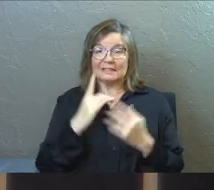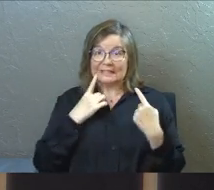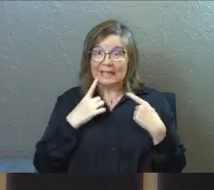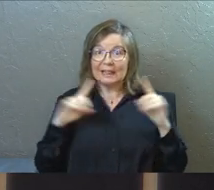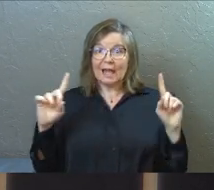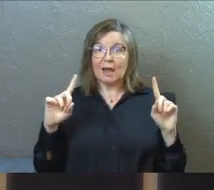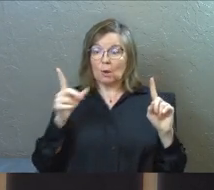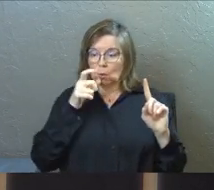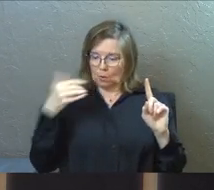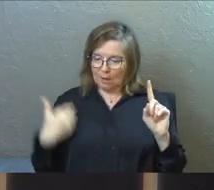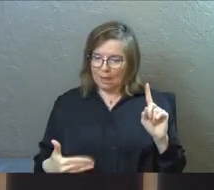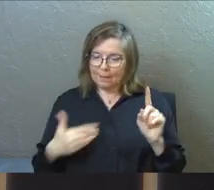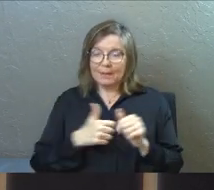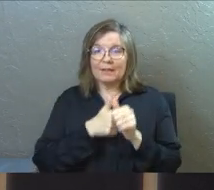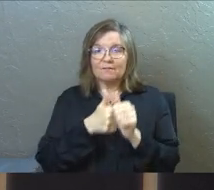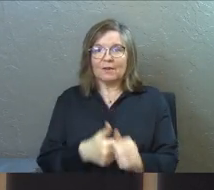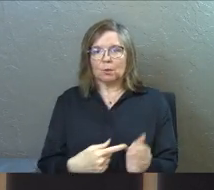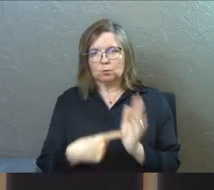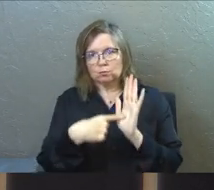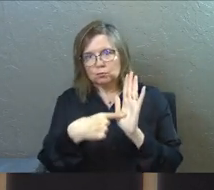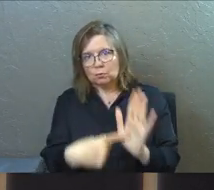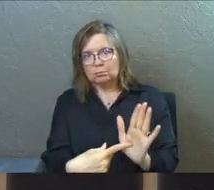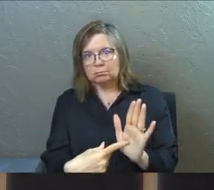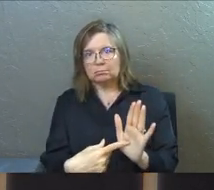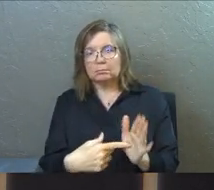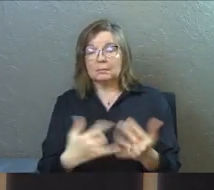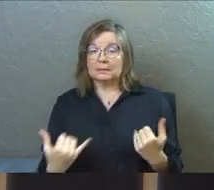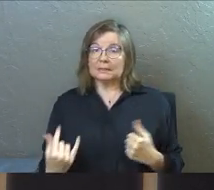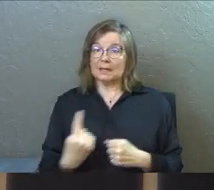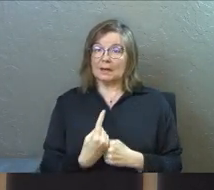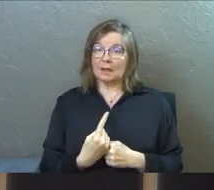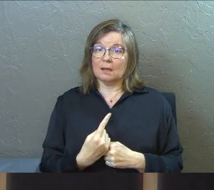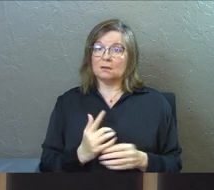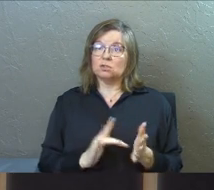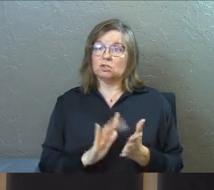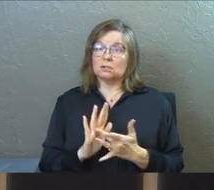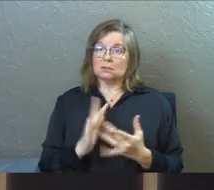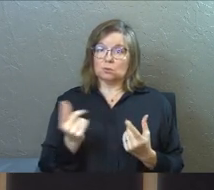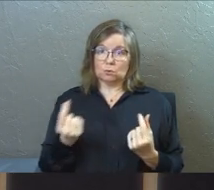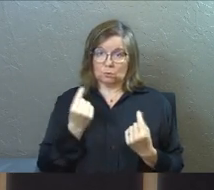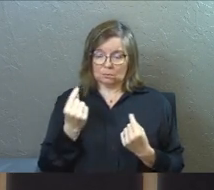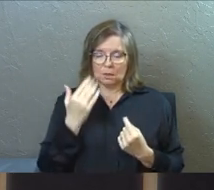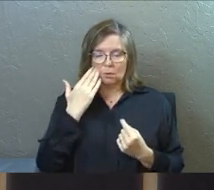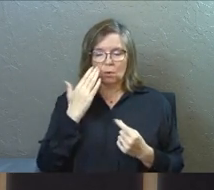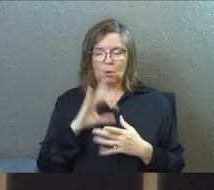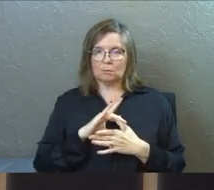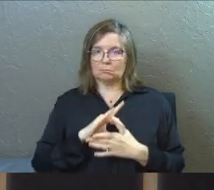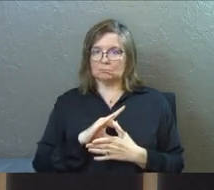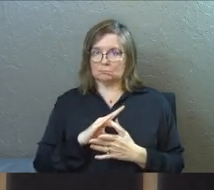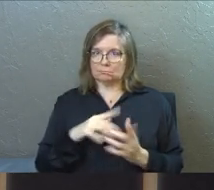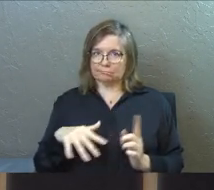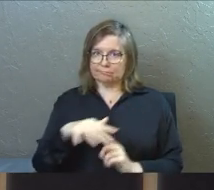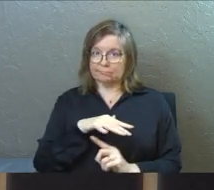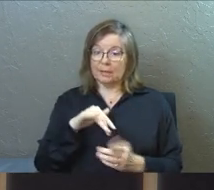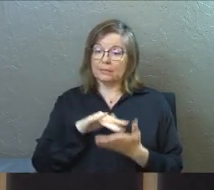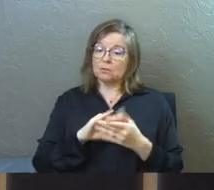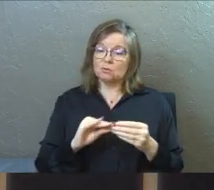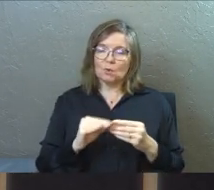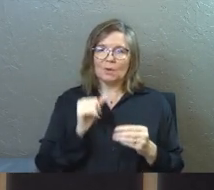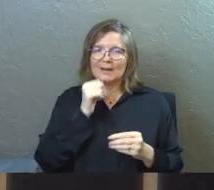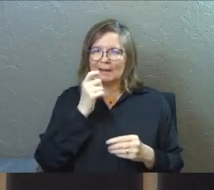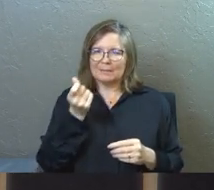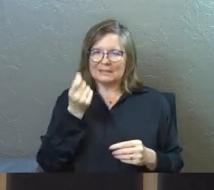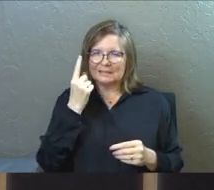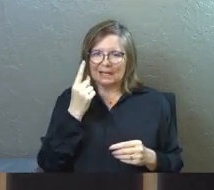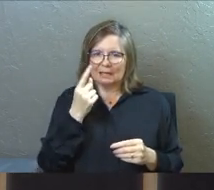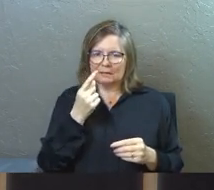declare who he is, and then he'll follow it up with his actions. And today, here's where Jesus is at. And I want you to know the context, because this story isn't